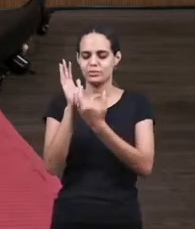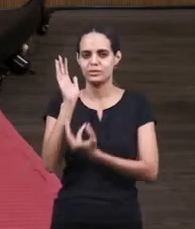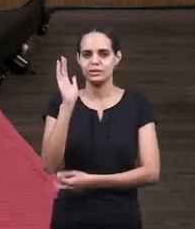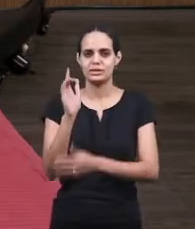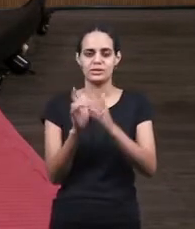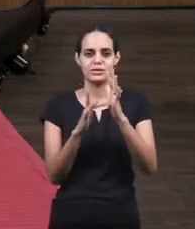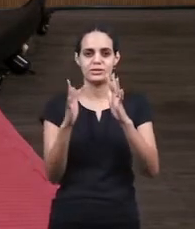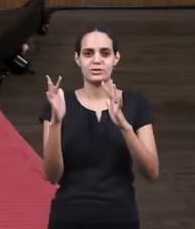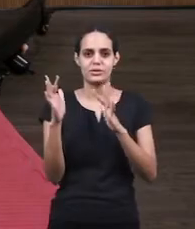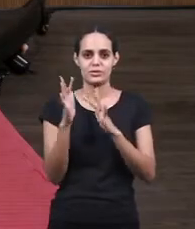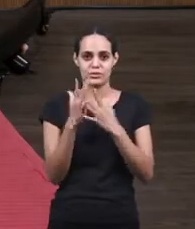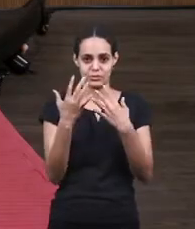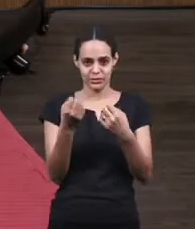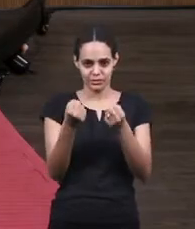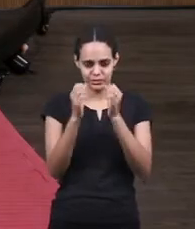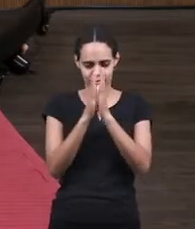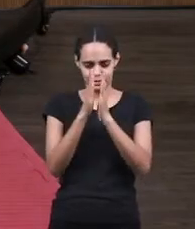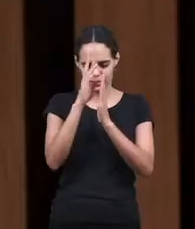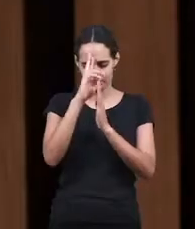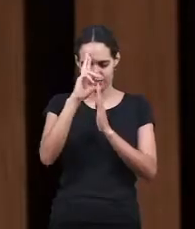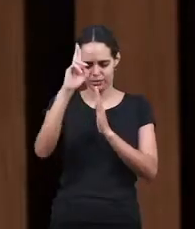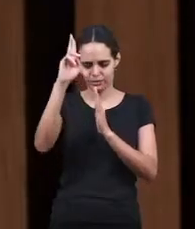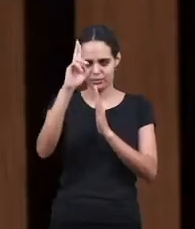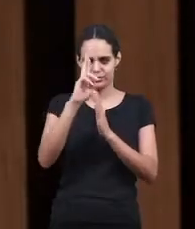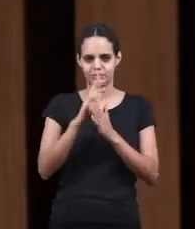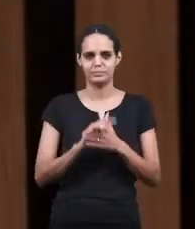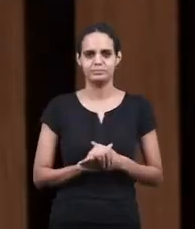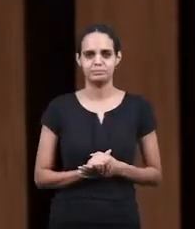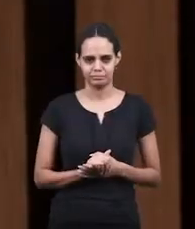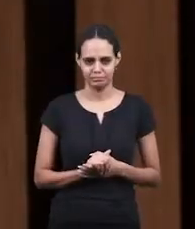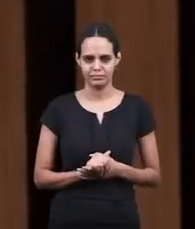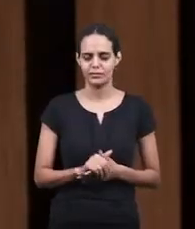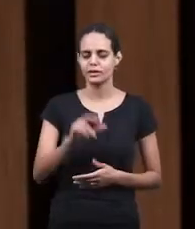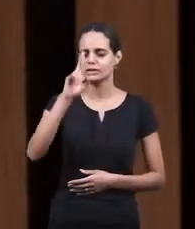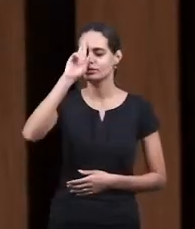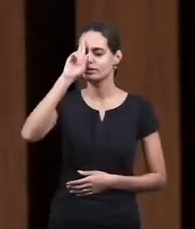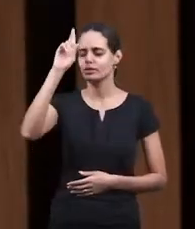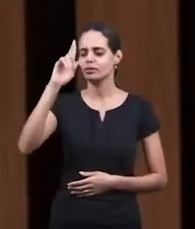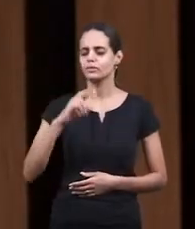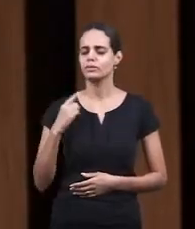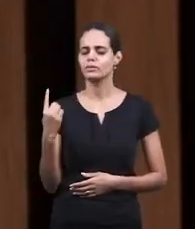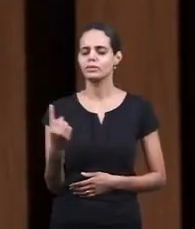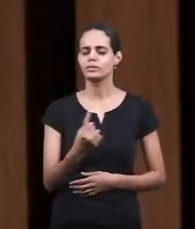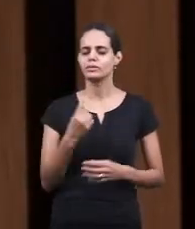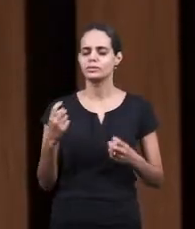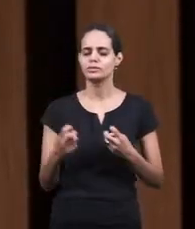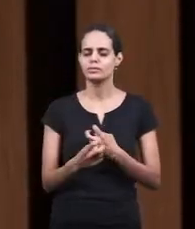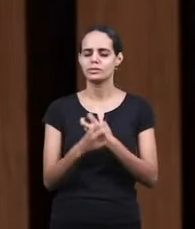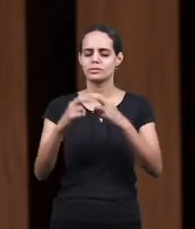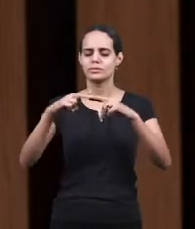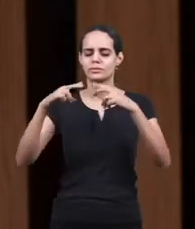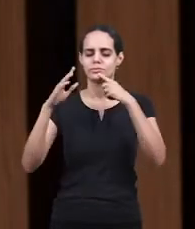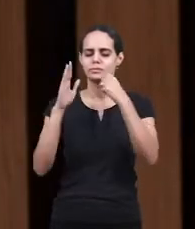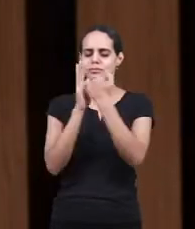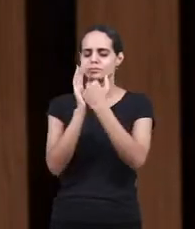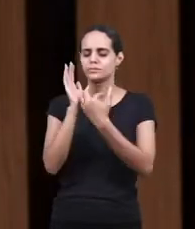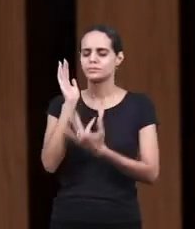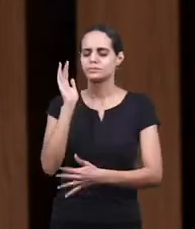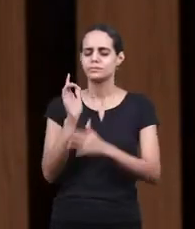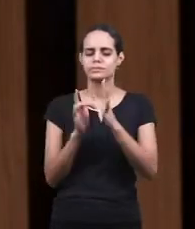let's pray Lord we plead by the blood of Jesus